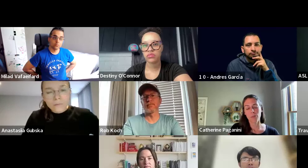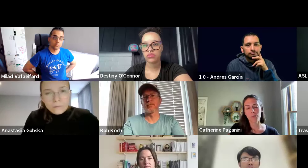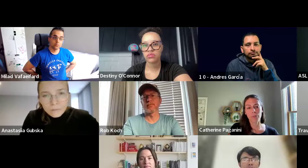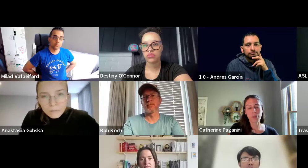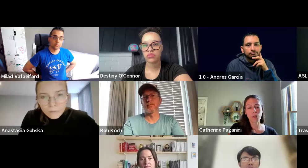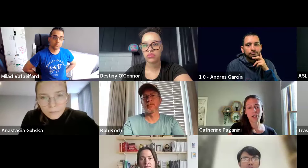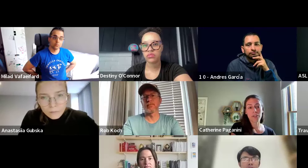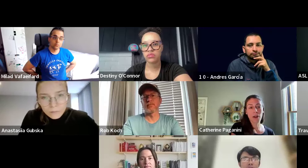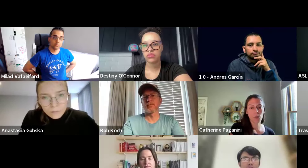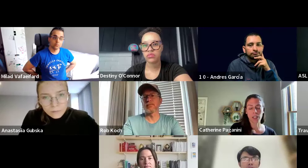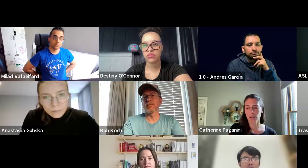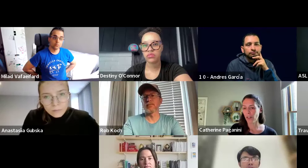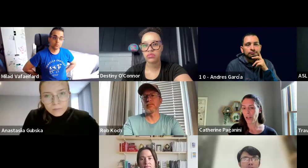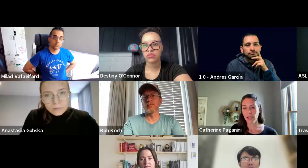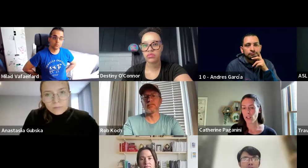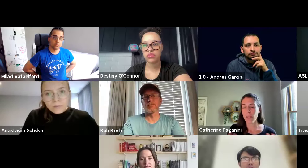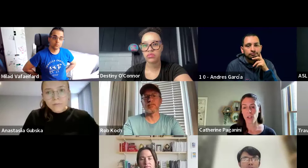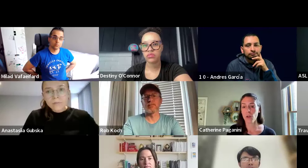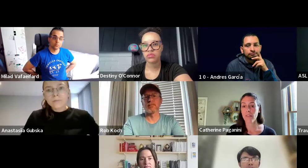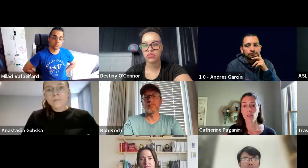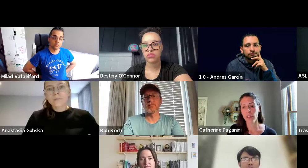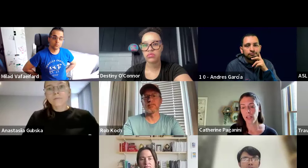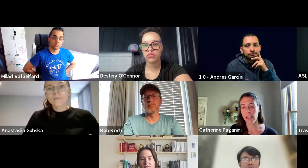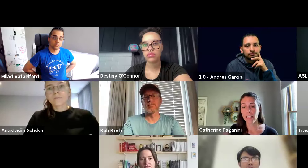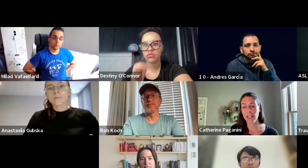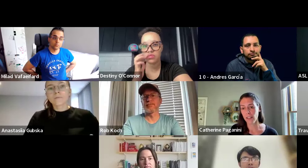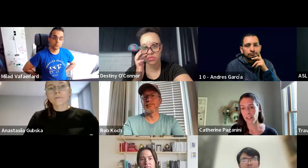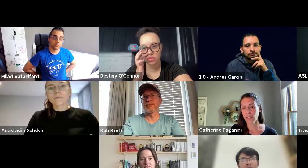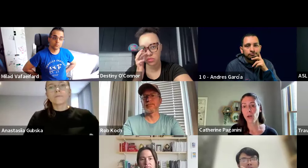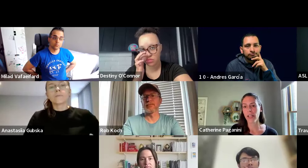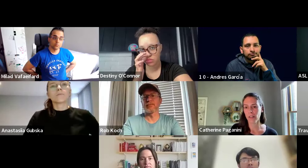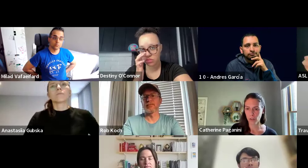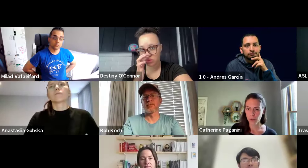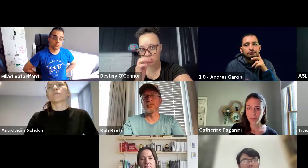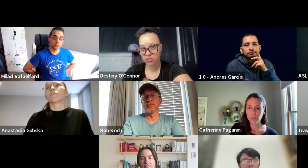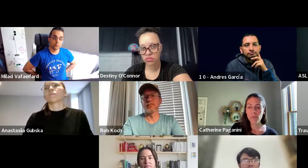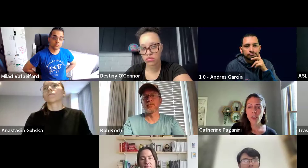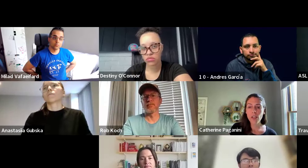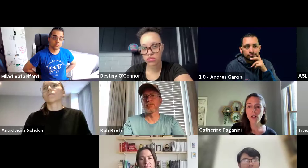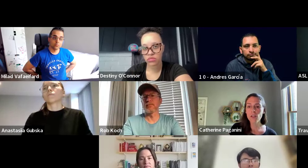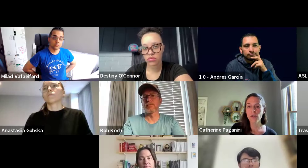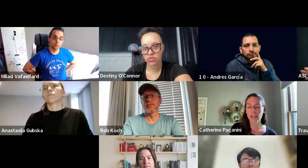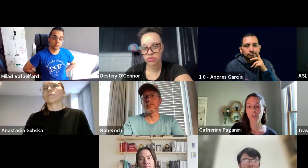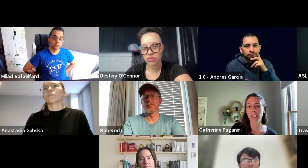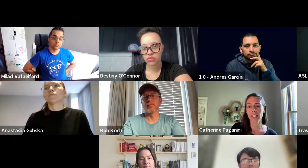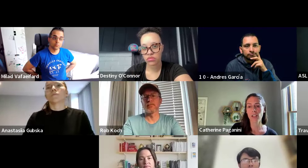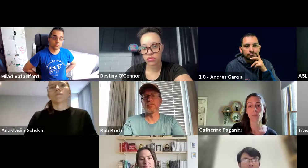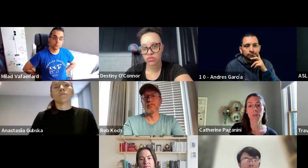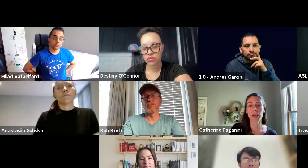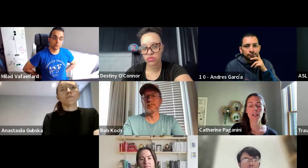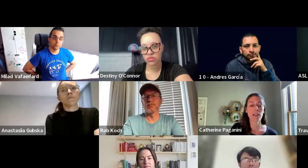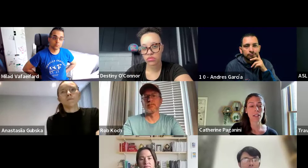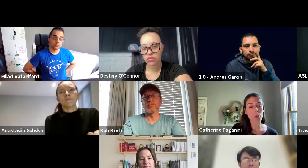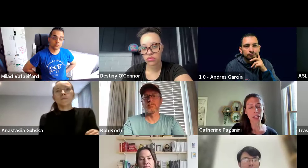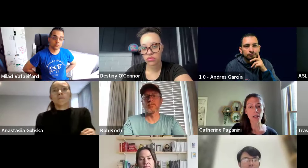people you interact with, you know, like, just making sure everyone, like, that's like the low hanging fruit. Also kind of creating a